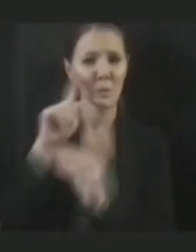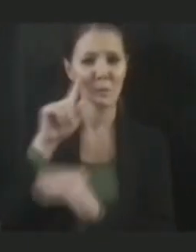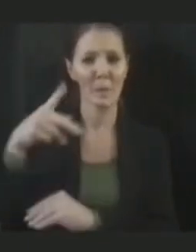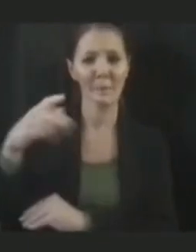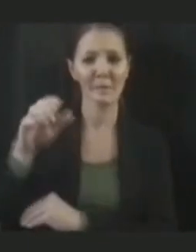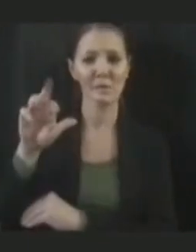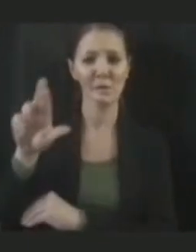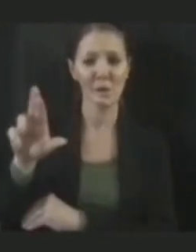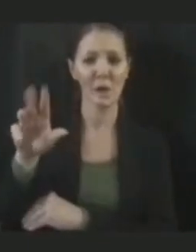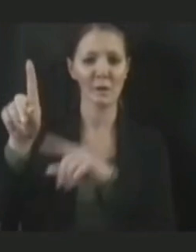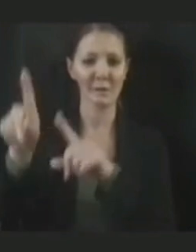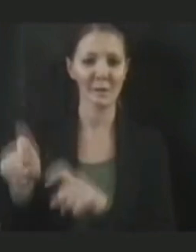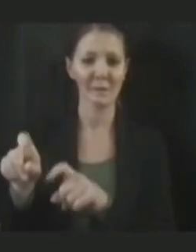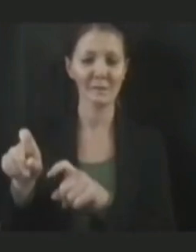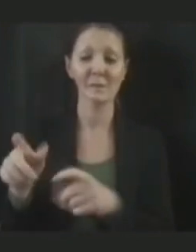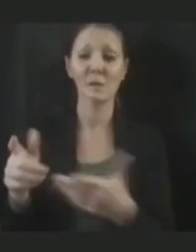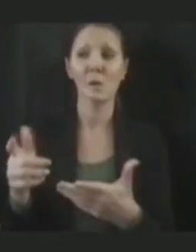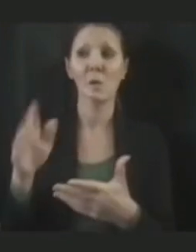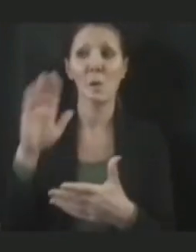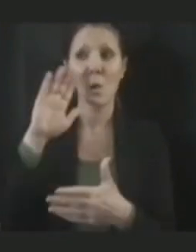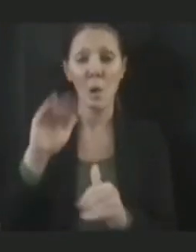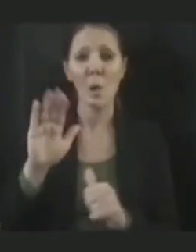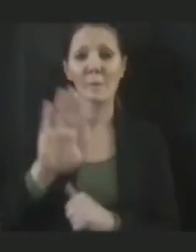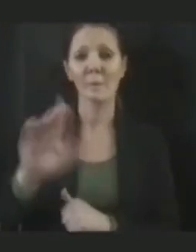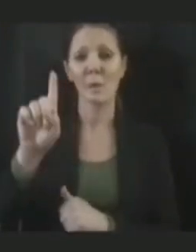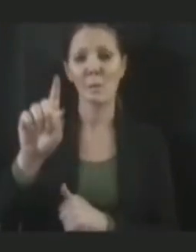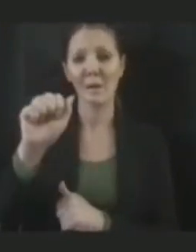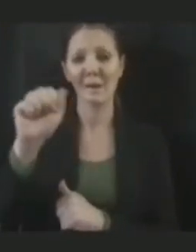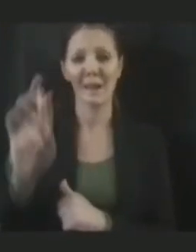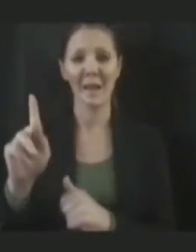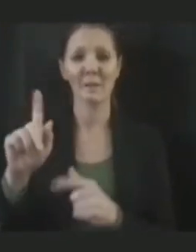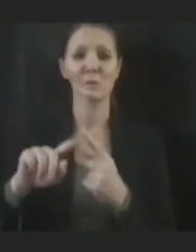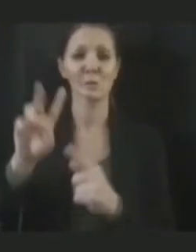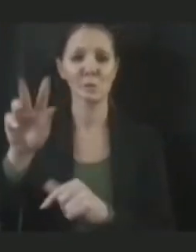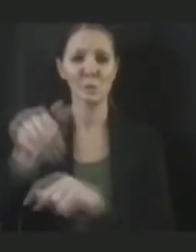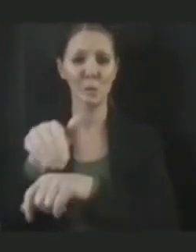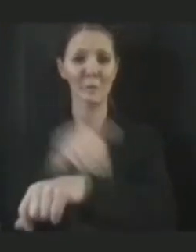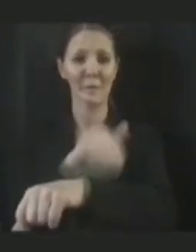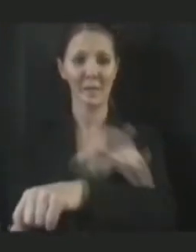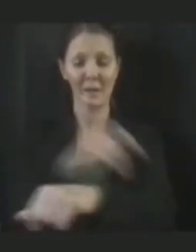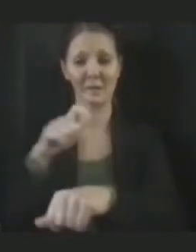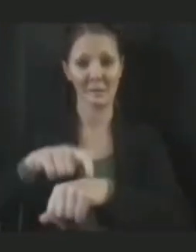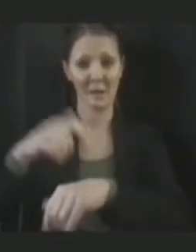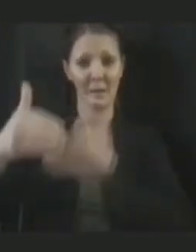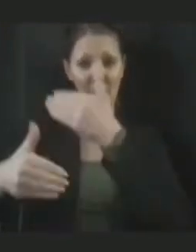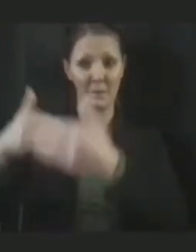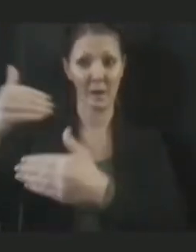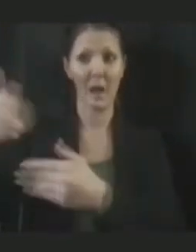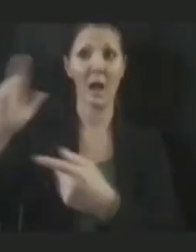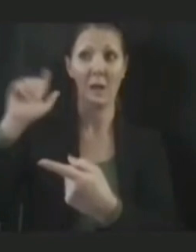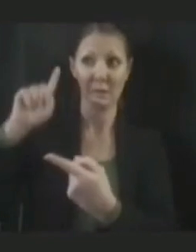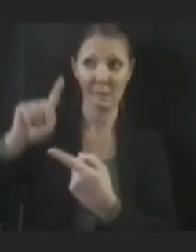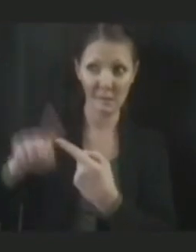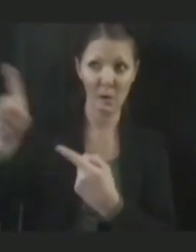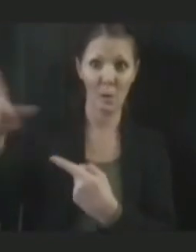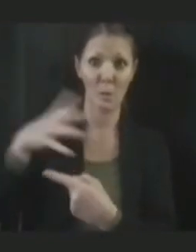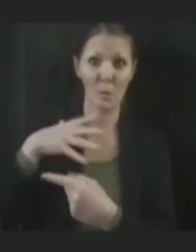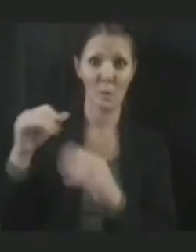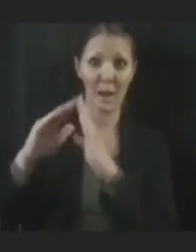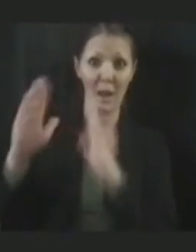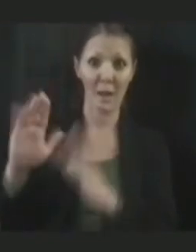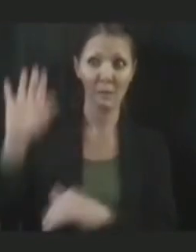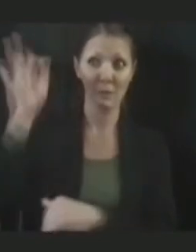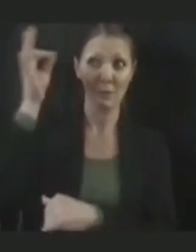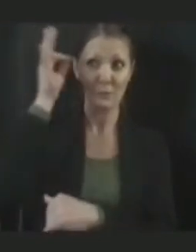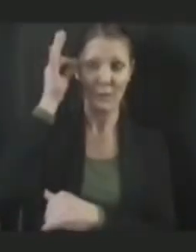hope, will be one and a half, two million as time gets going until the White House and the federal government gets our allocation